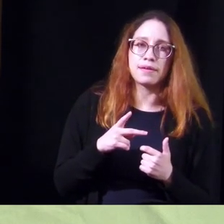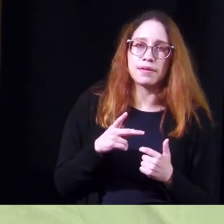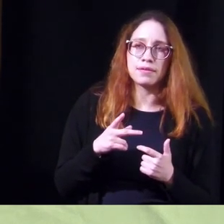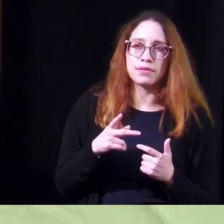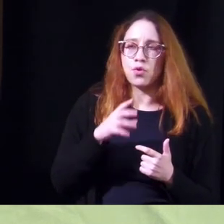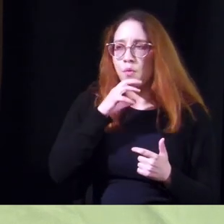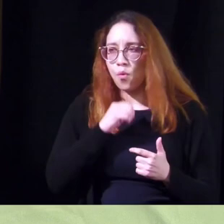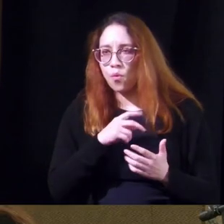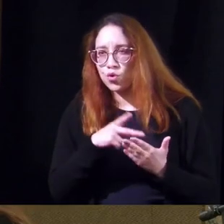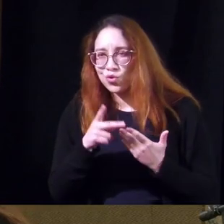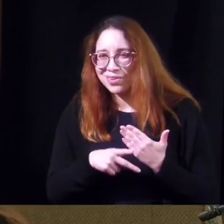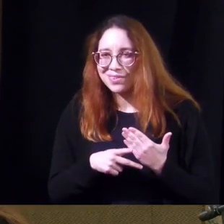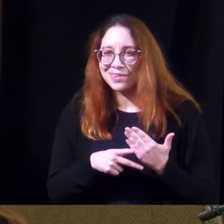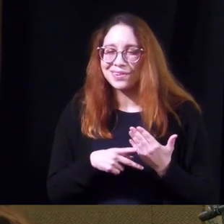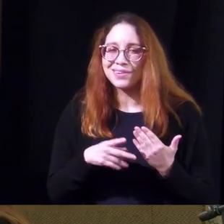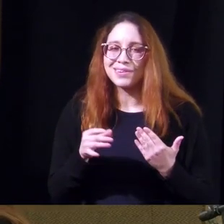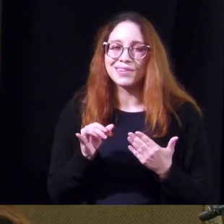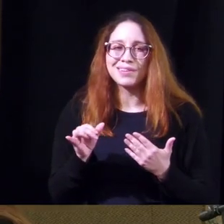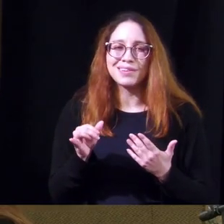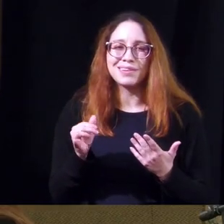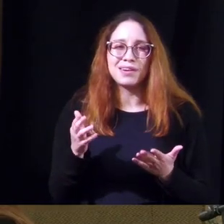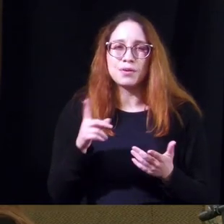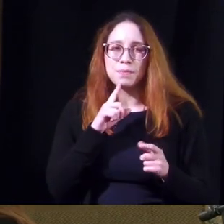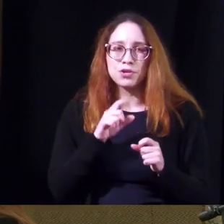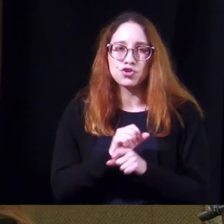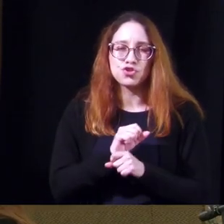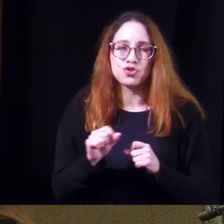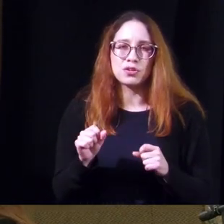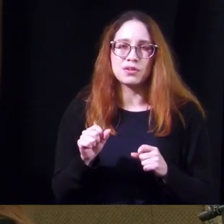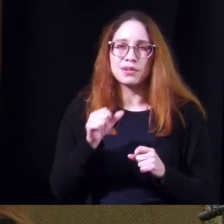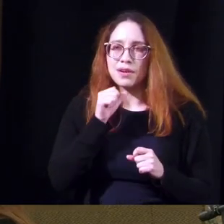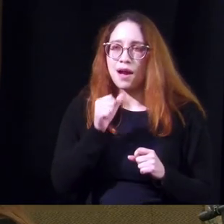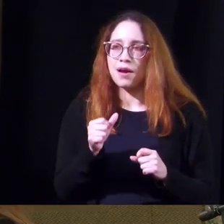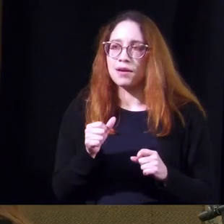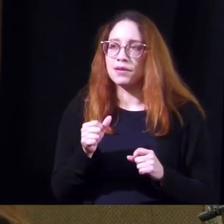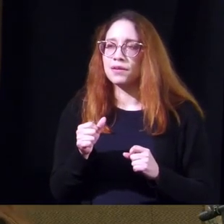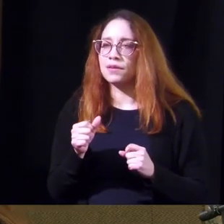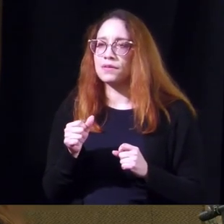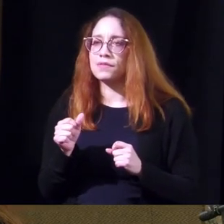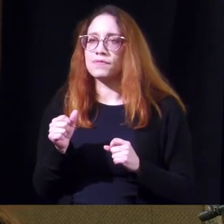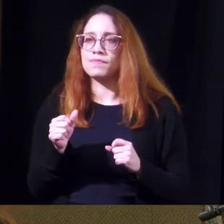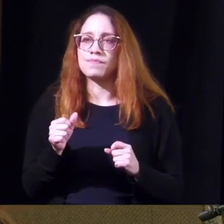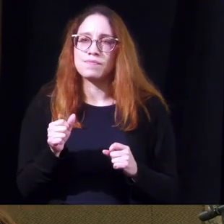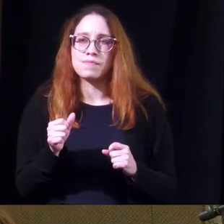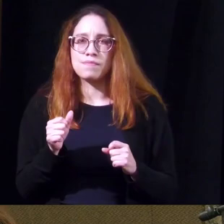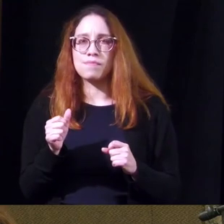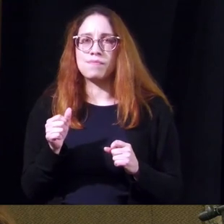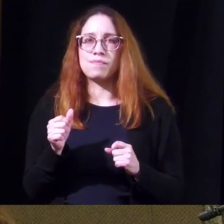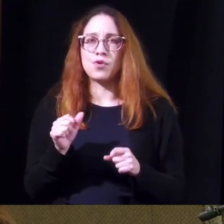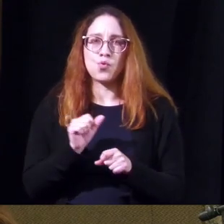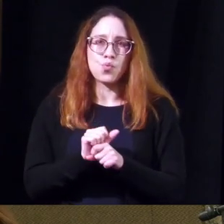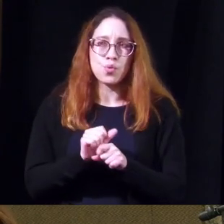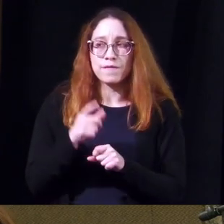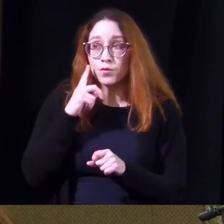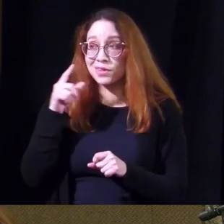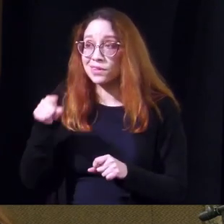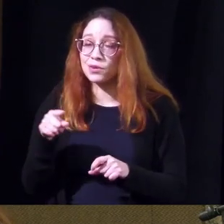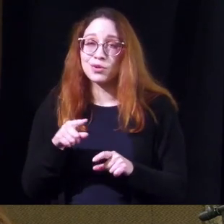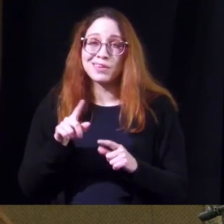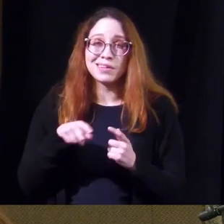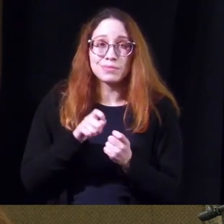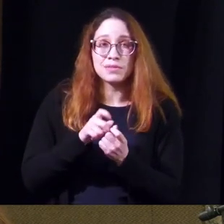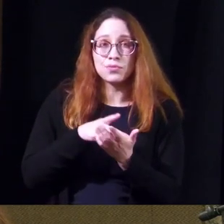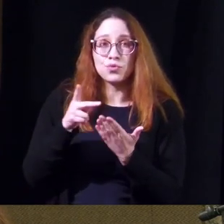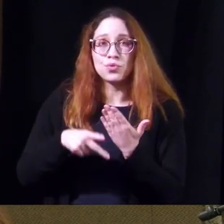programs as well and and make sure that it's not like it's not uh working for that particular